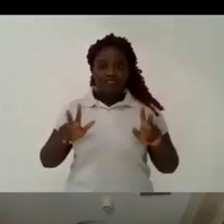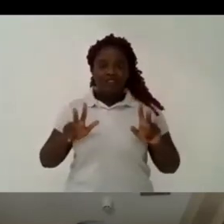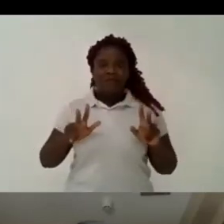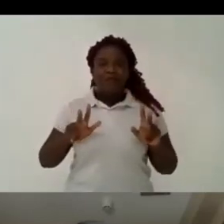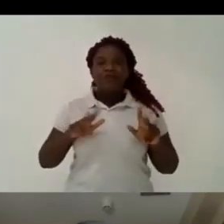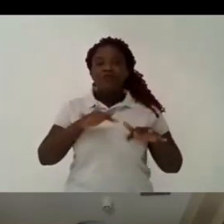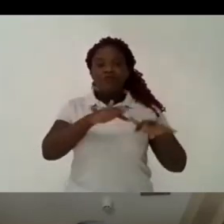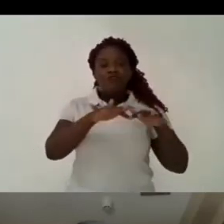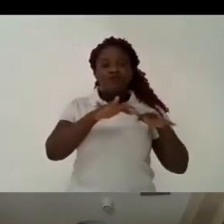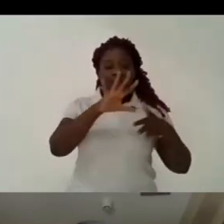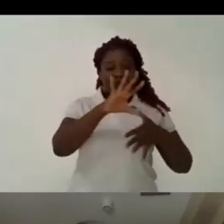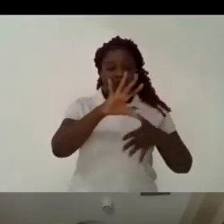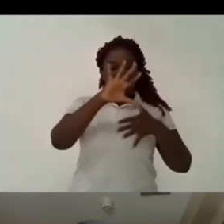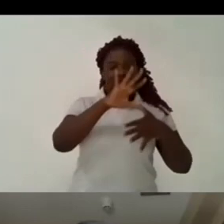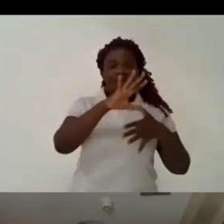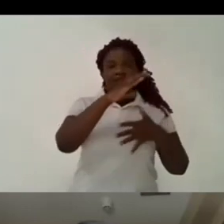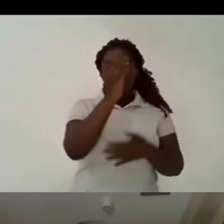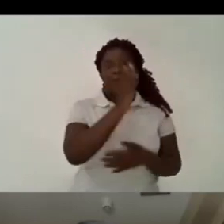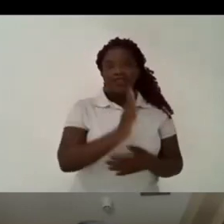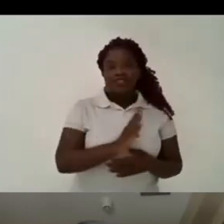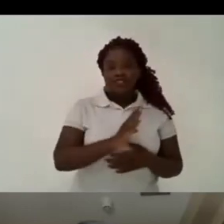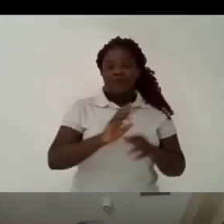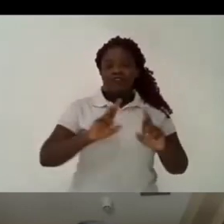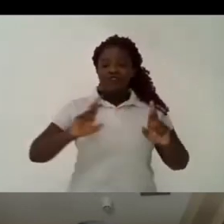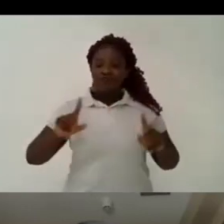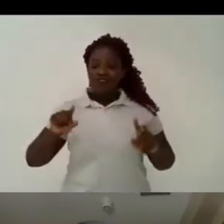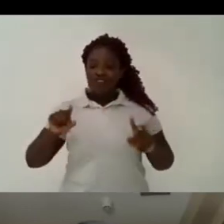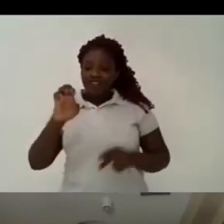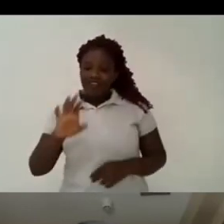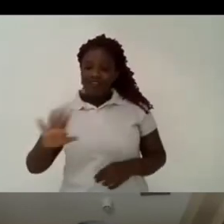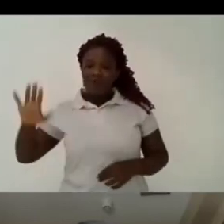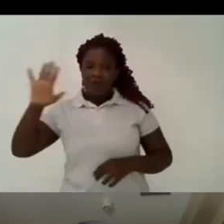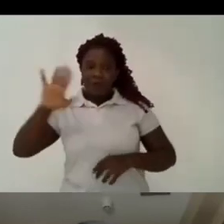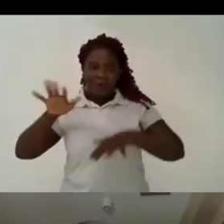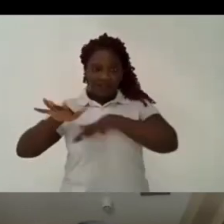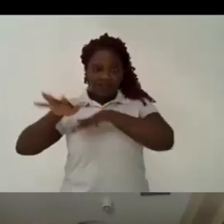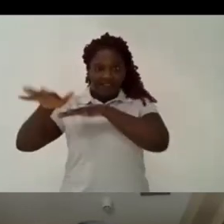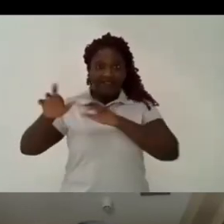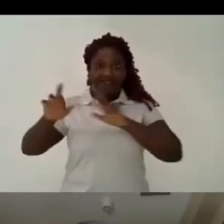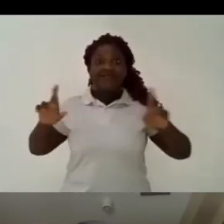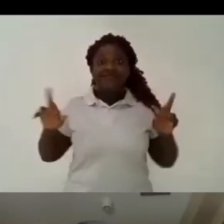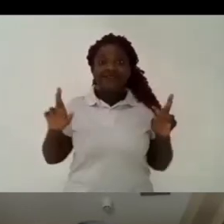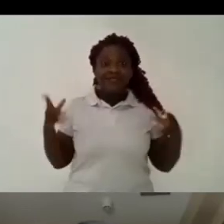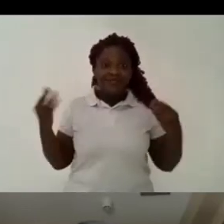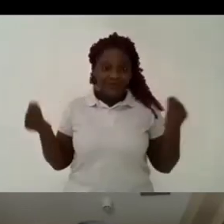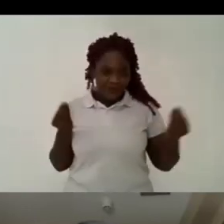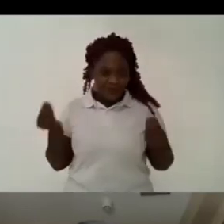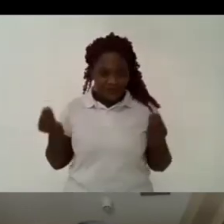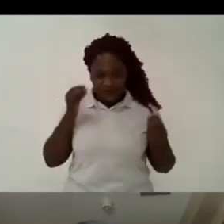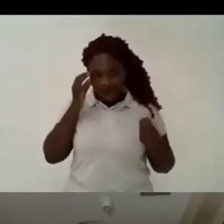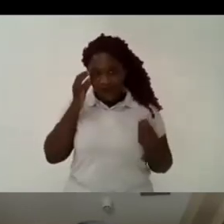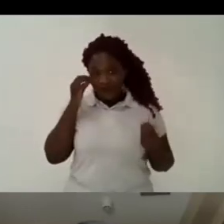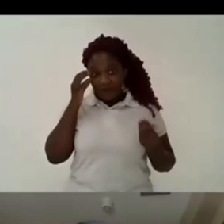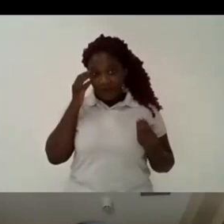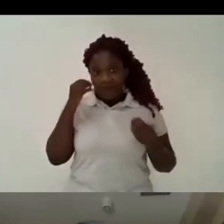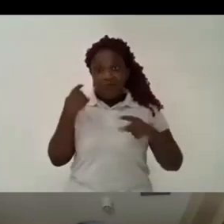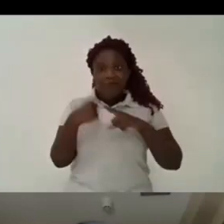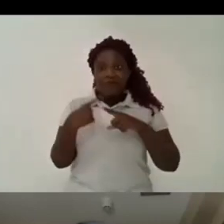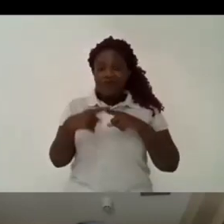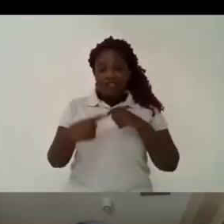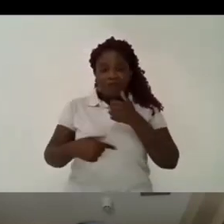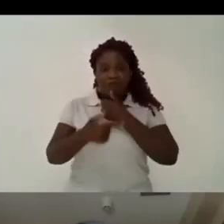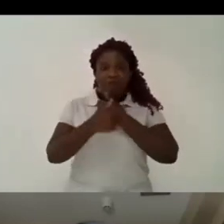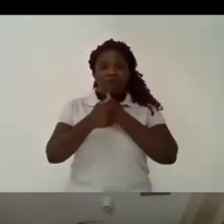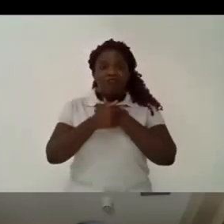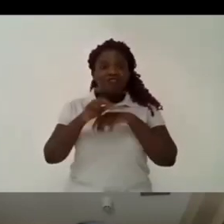different in the latin american student movement how the latin american student movement